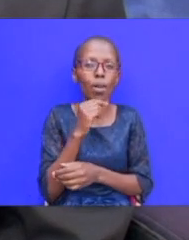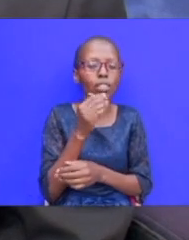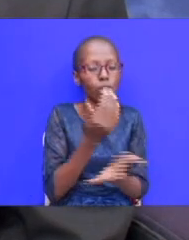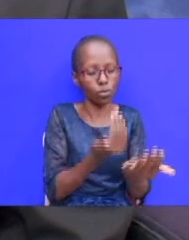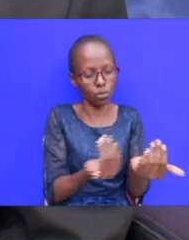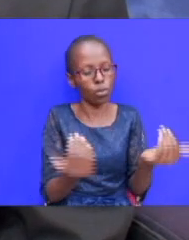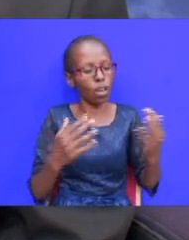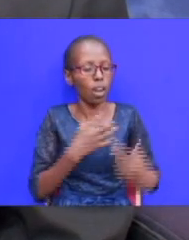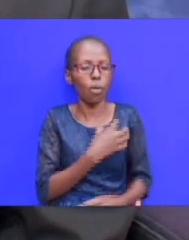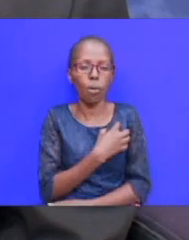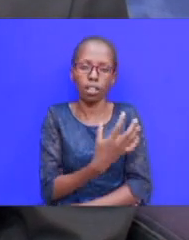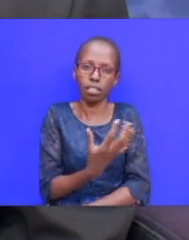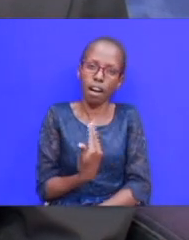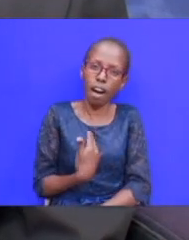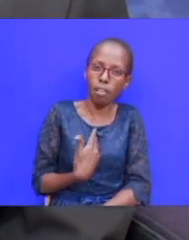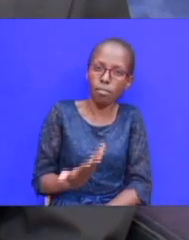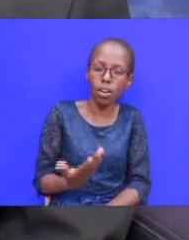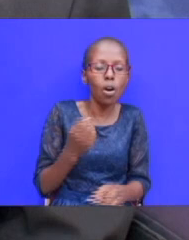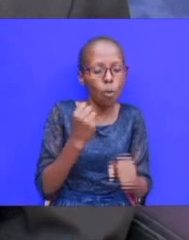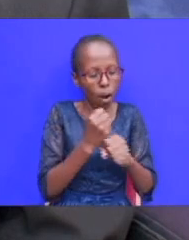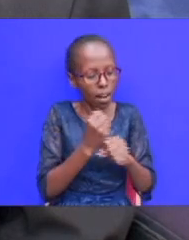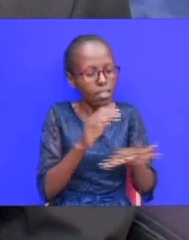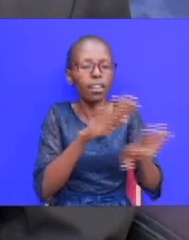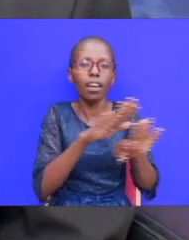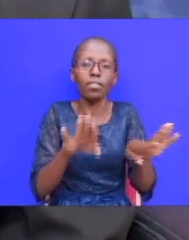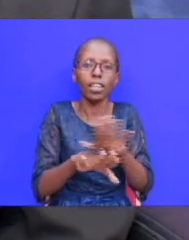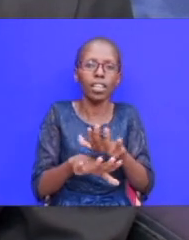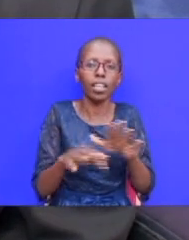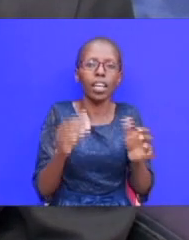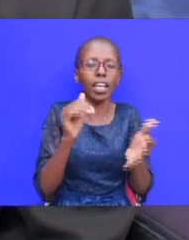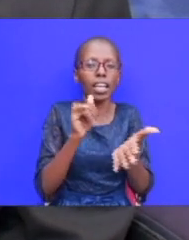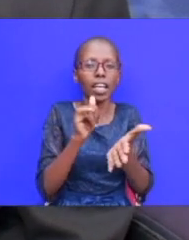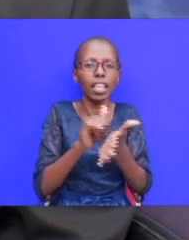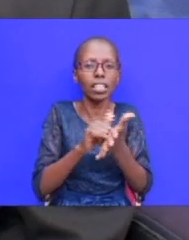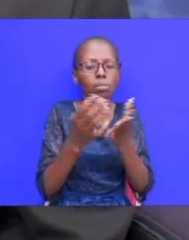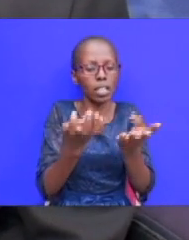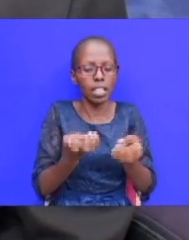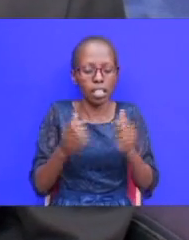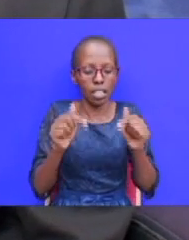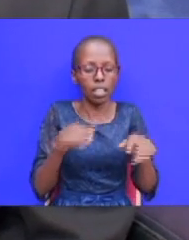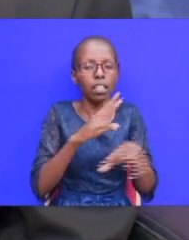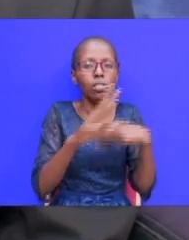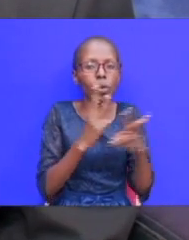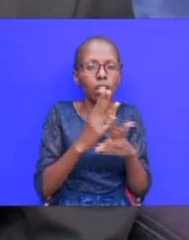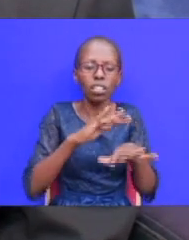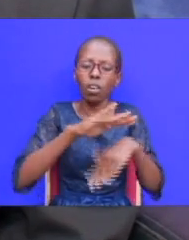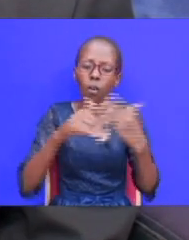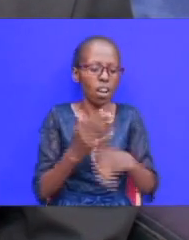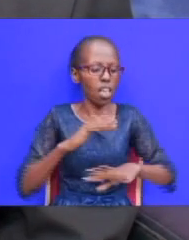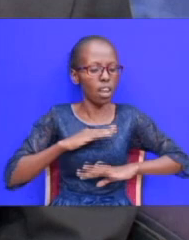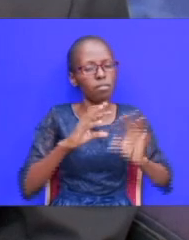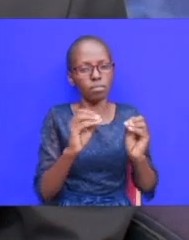wealth and workers and everything that he might have wanted in this world but as if all is not enough